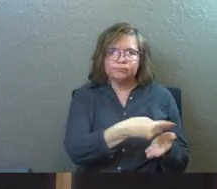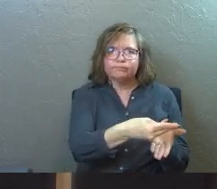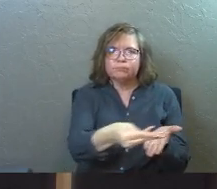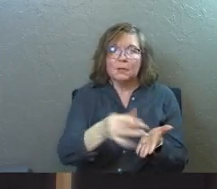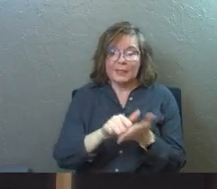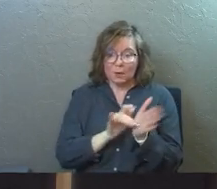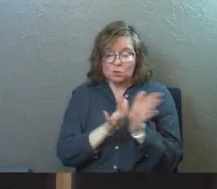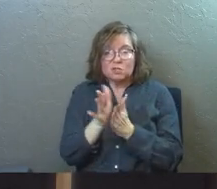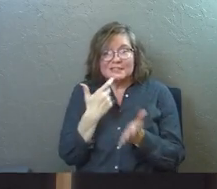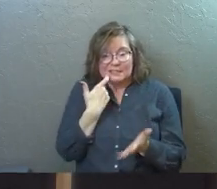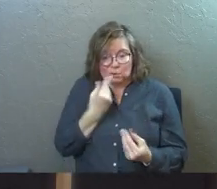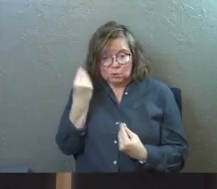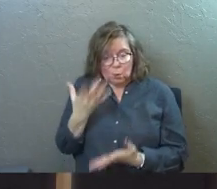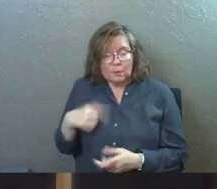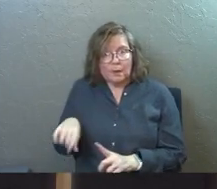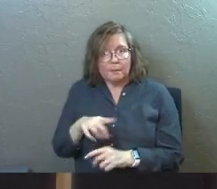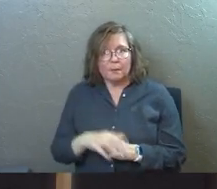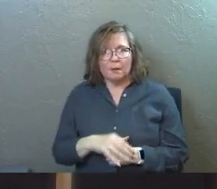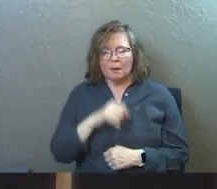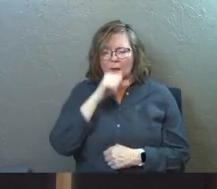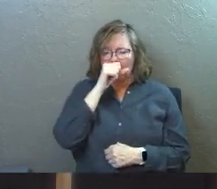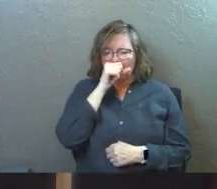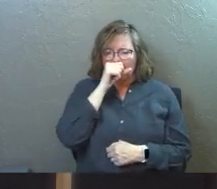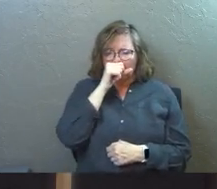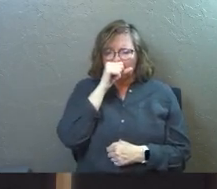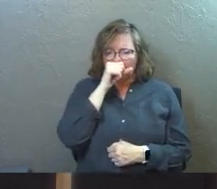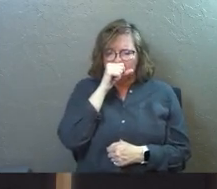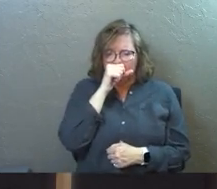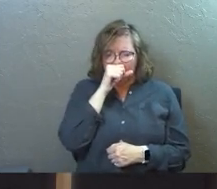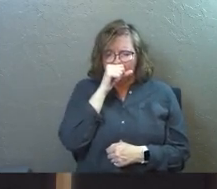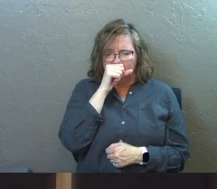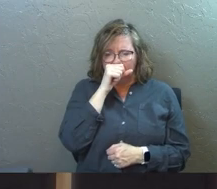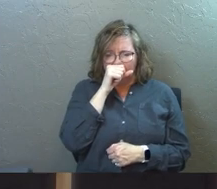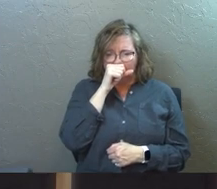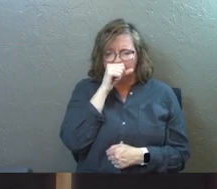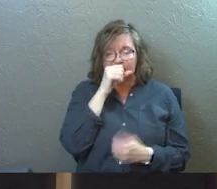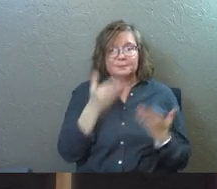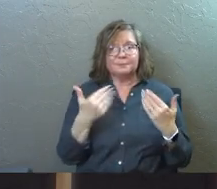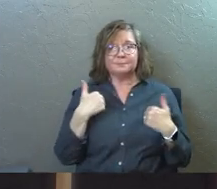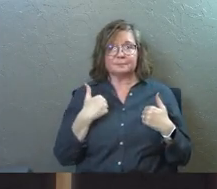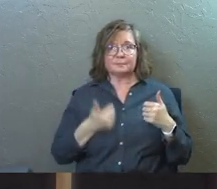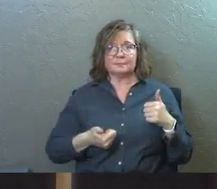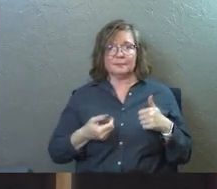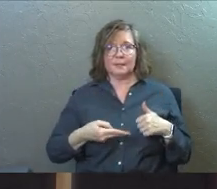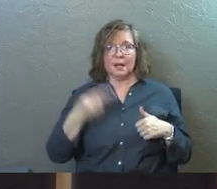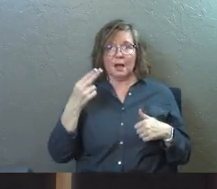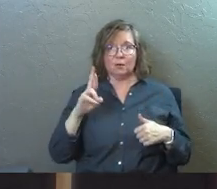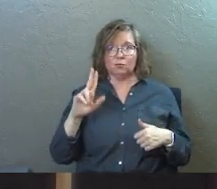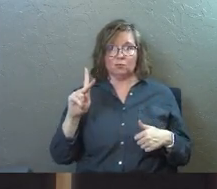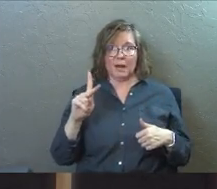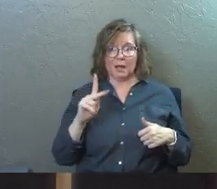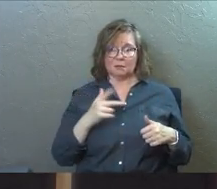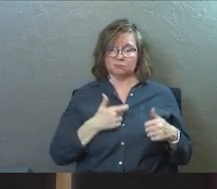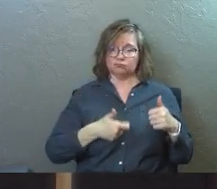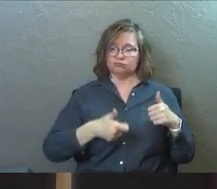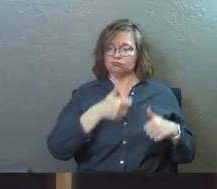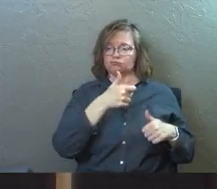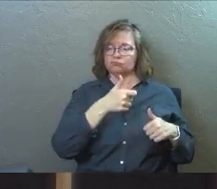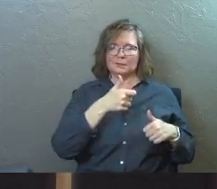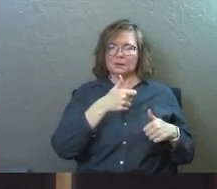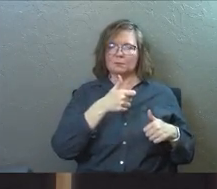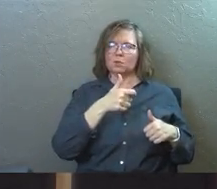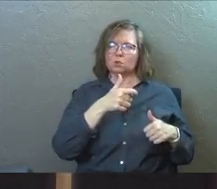That's what Jesus just told them. He says, you may be higher rank in this world, but you take a lower rank and you act